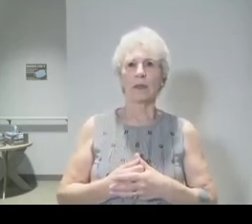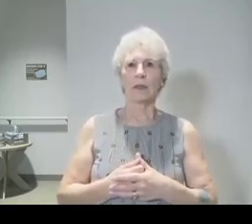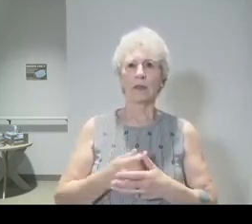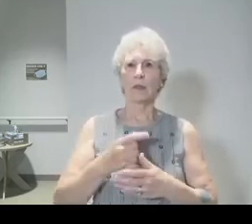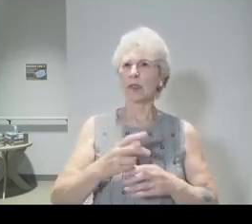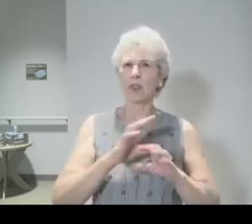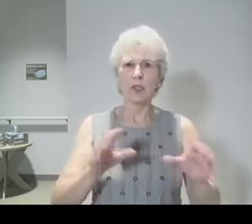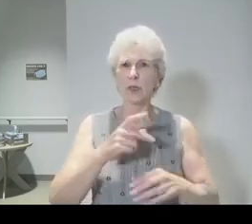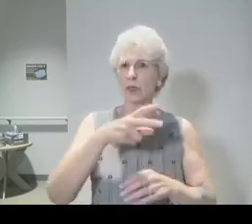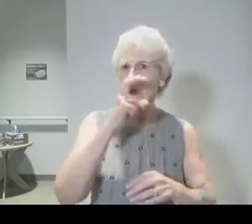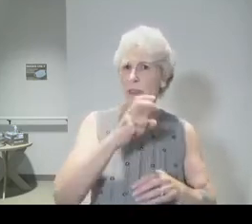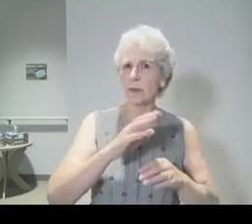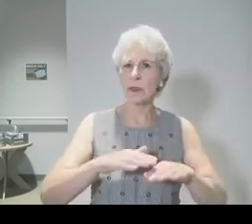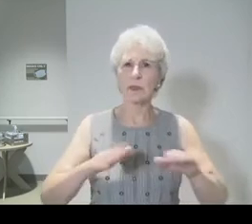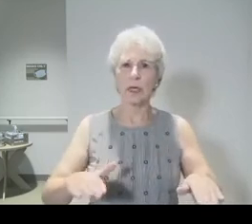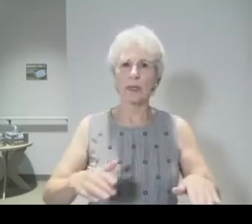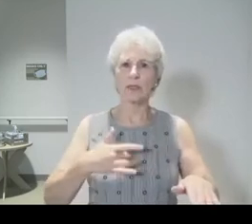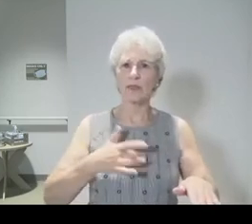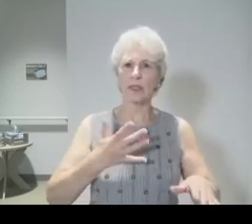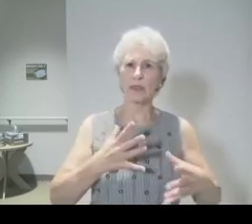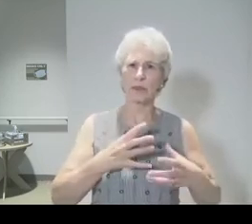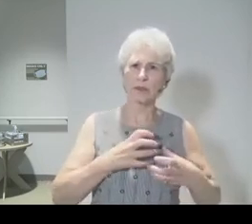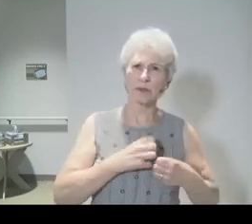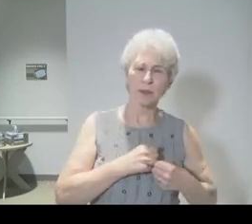child for something and their feelings were crushed.